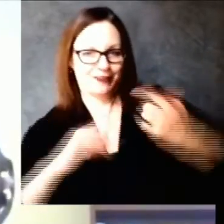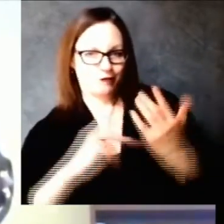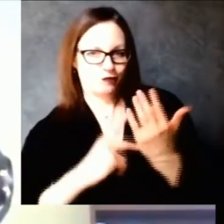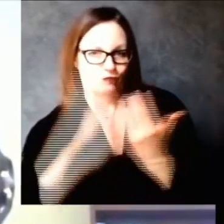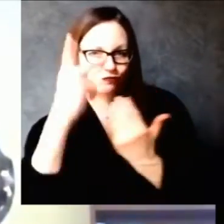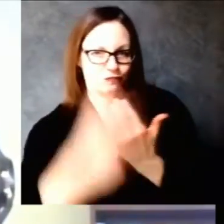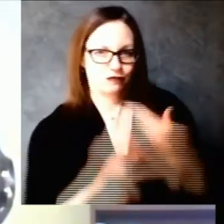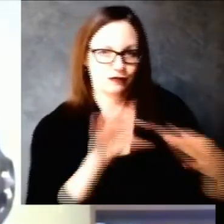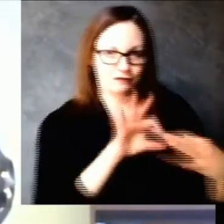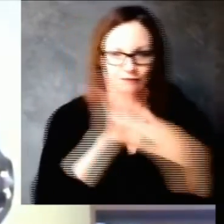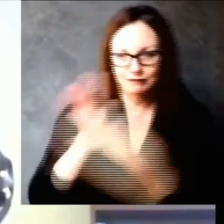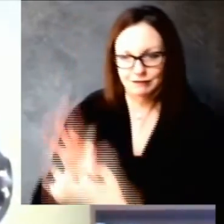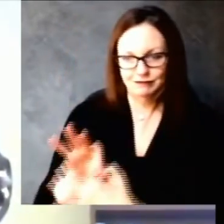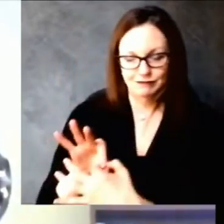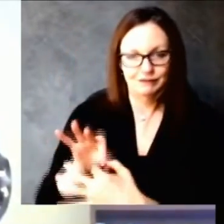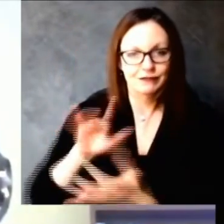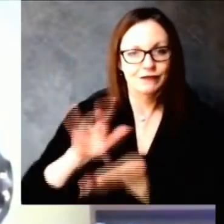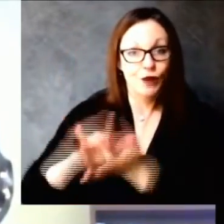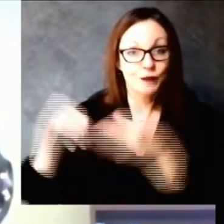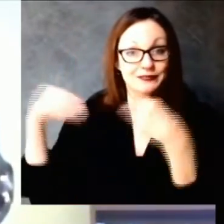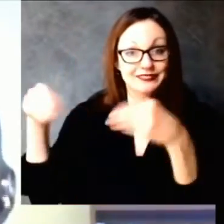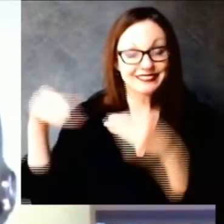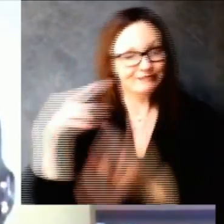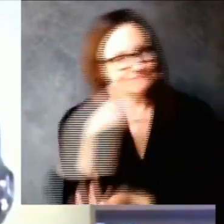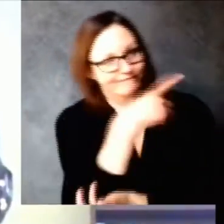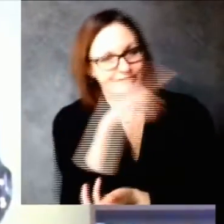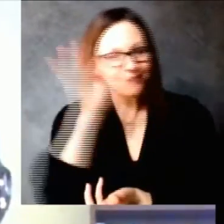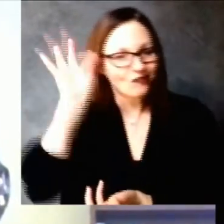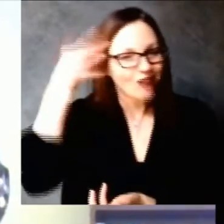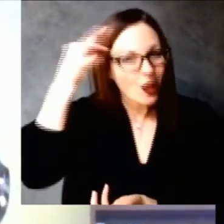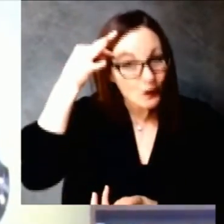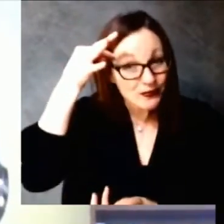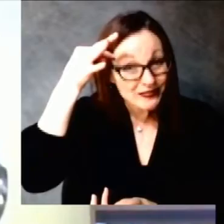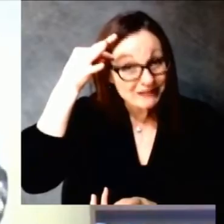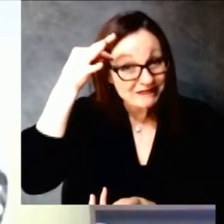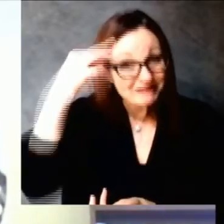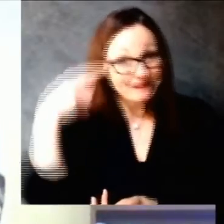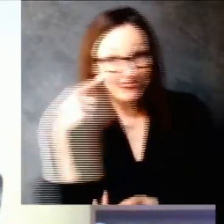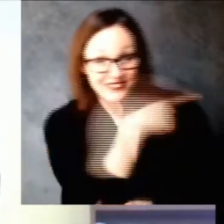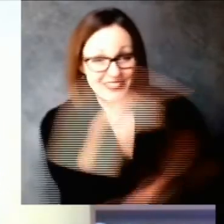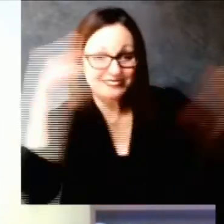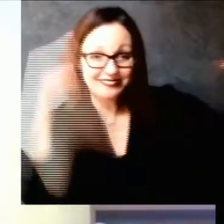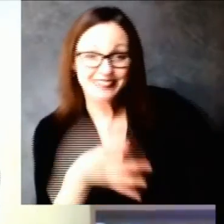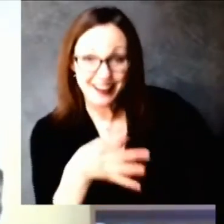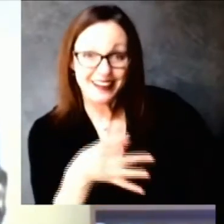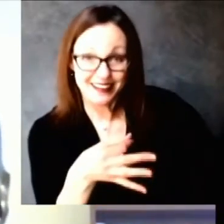be able to provide further insight to the national chains about the distribution across the state